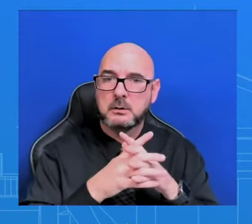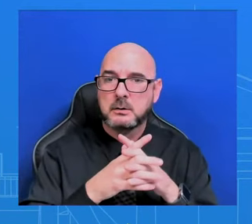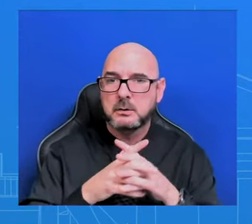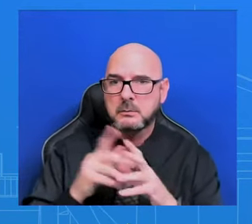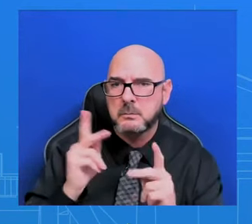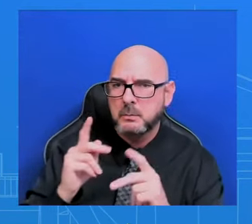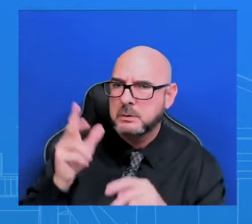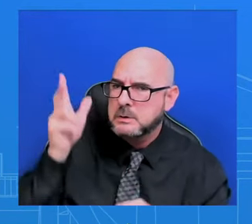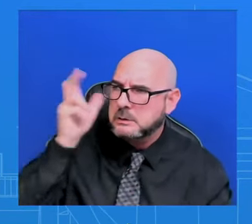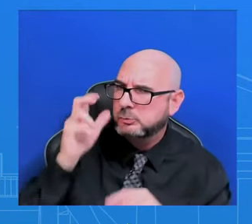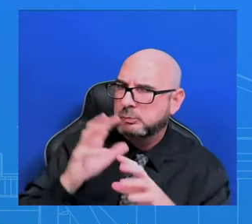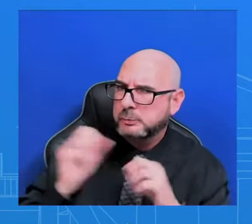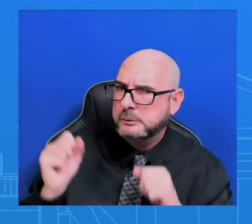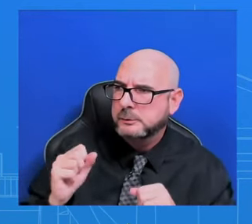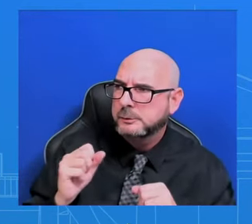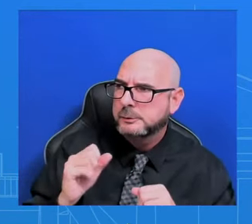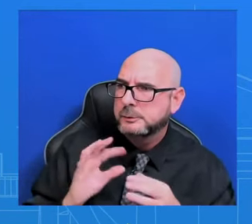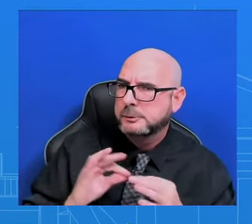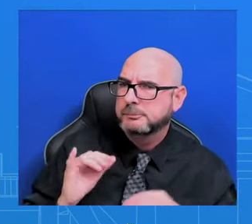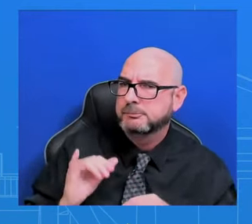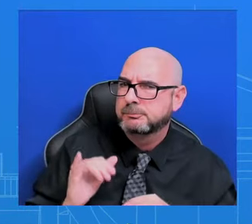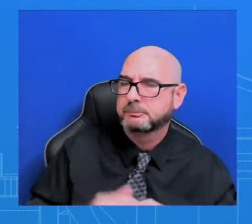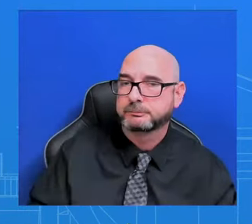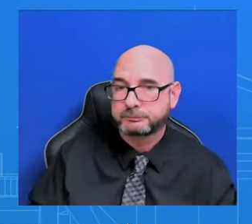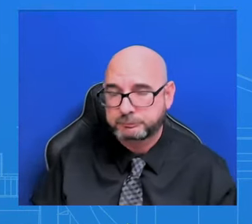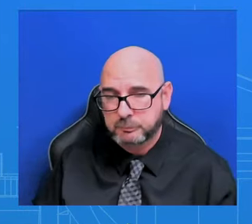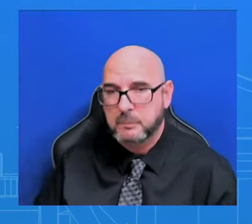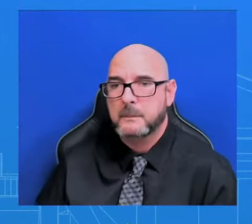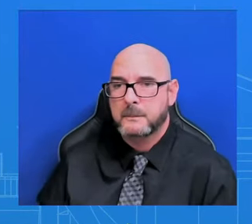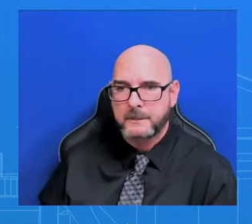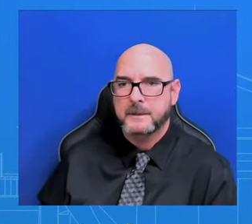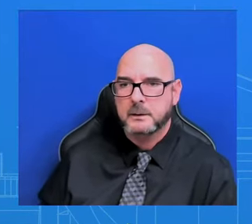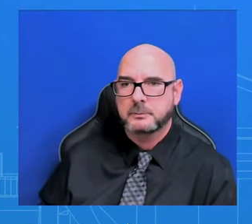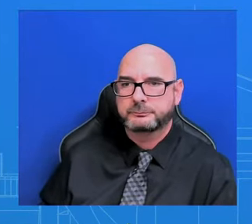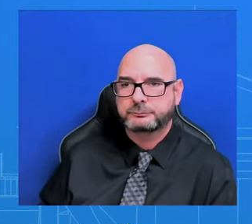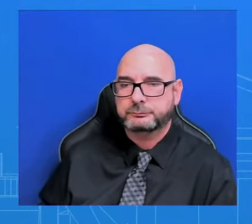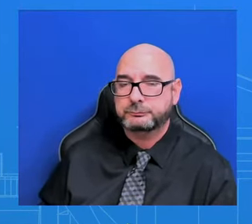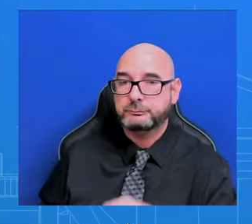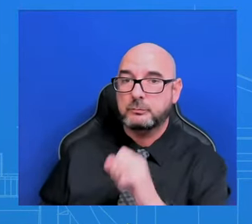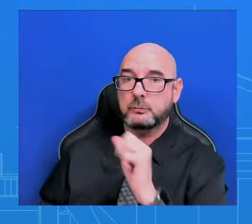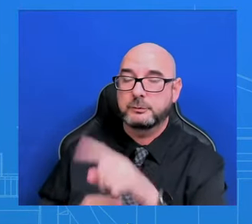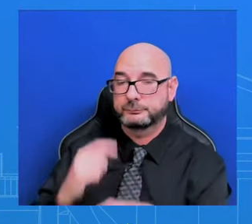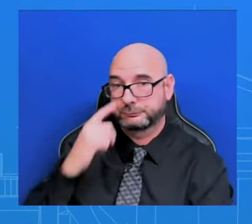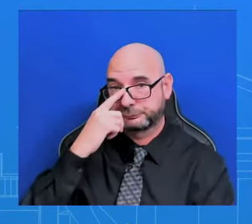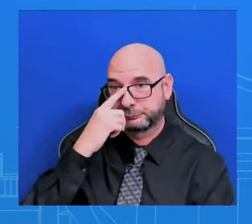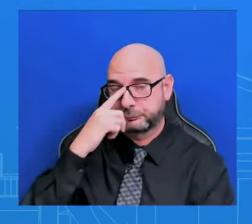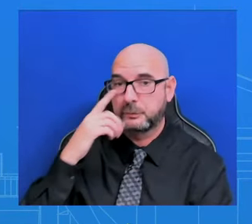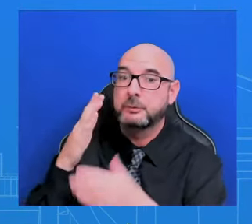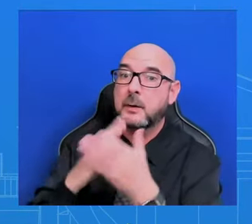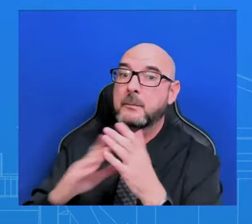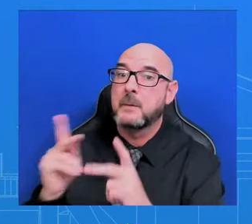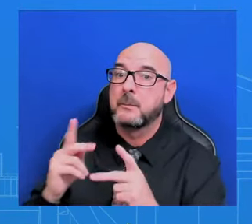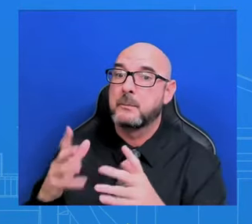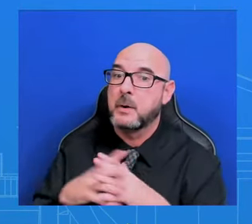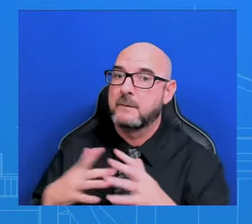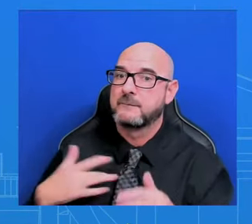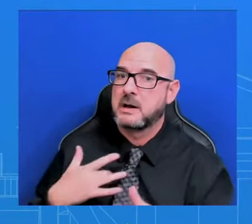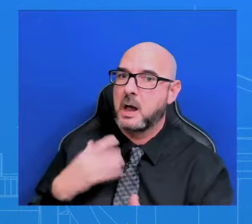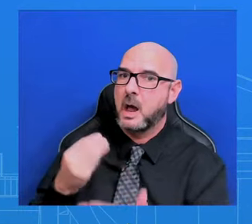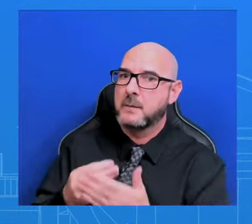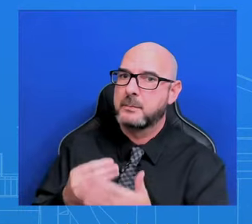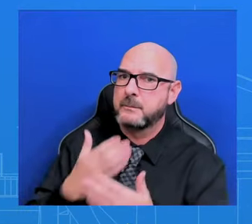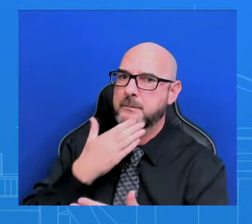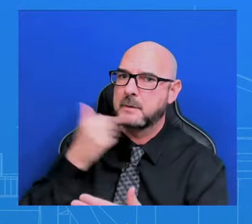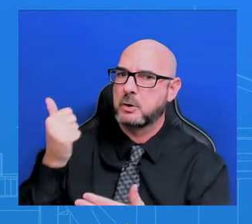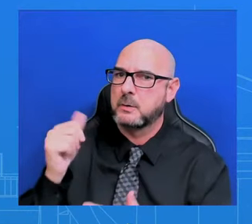frustrated that Americans are feeling better about the economy but they're not feeling better about his role? I think what the President is proud to see